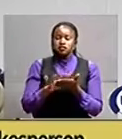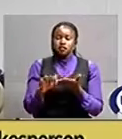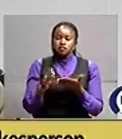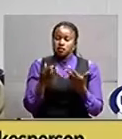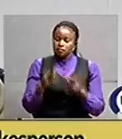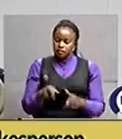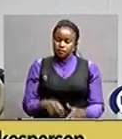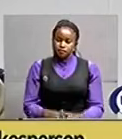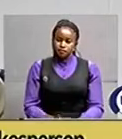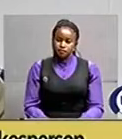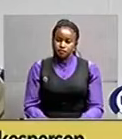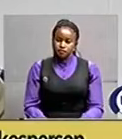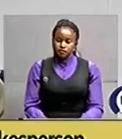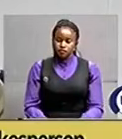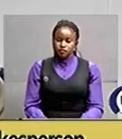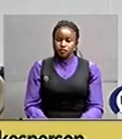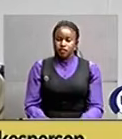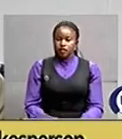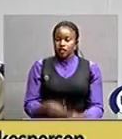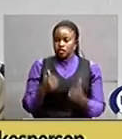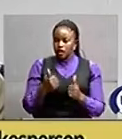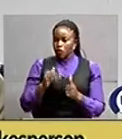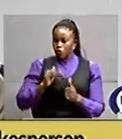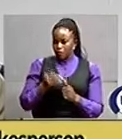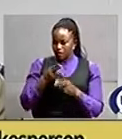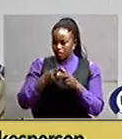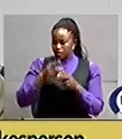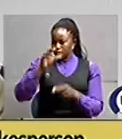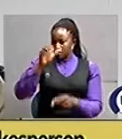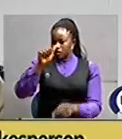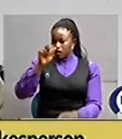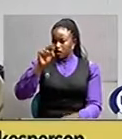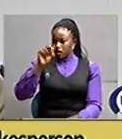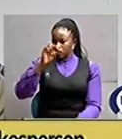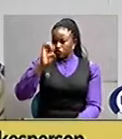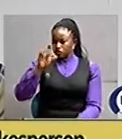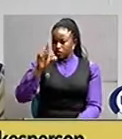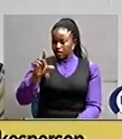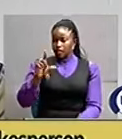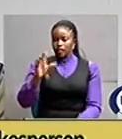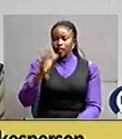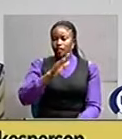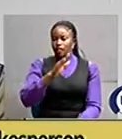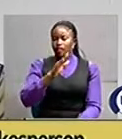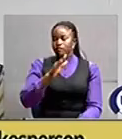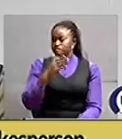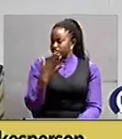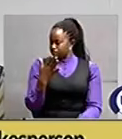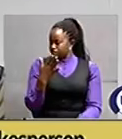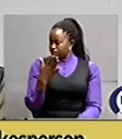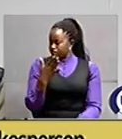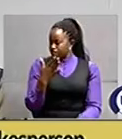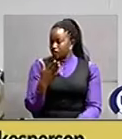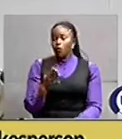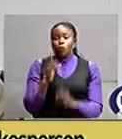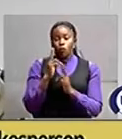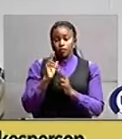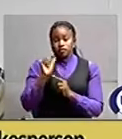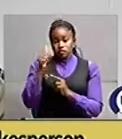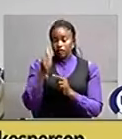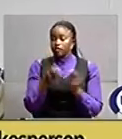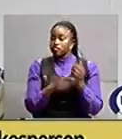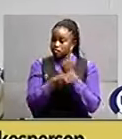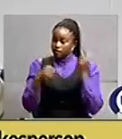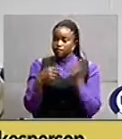angel there was a suspect and the inquire is ongoing we have got freaked out and other things